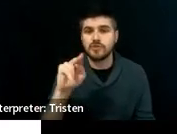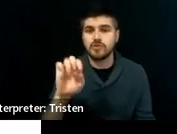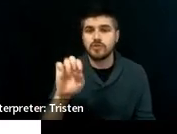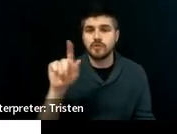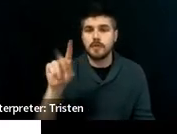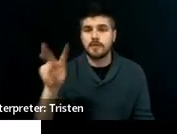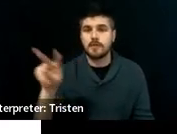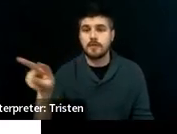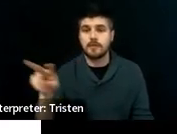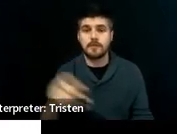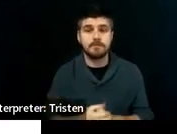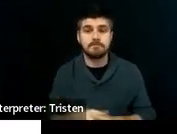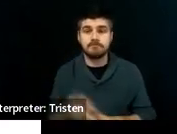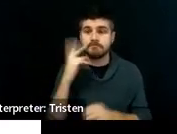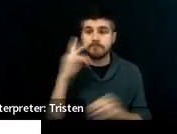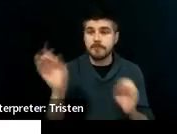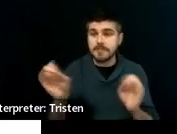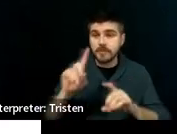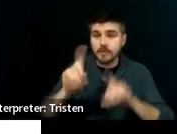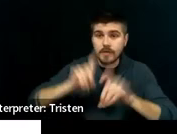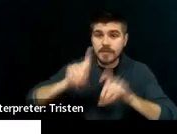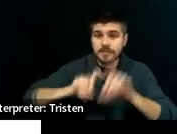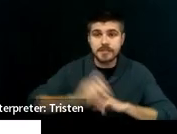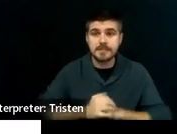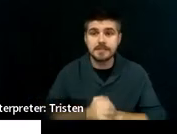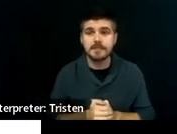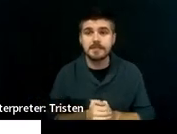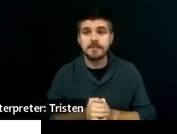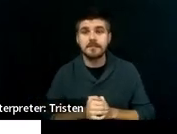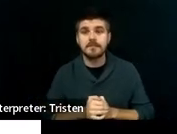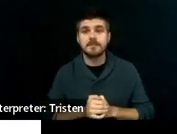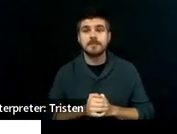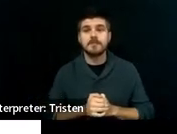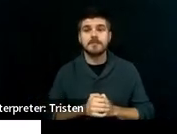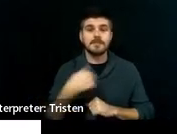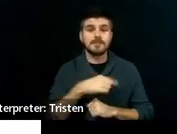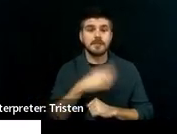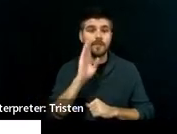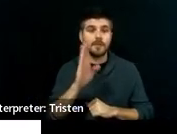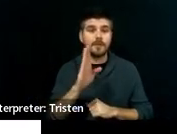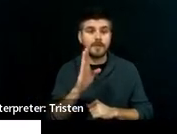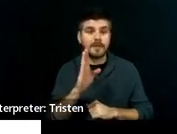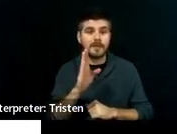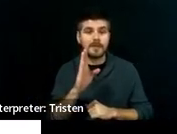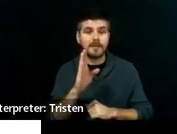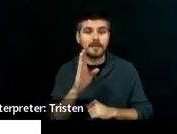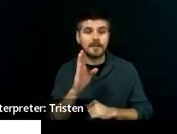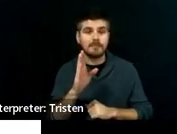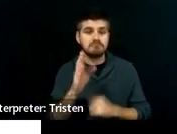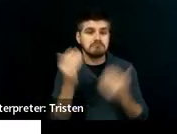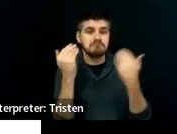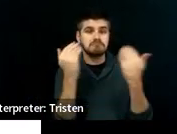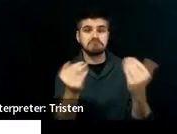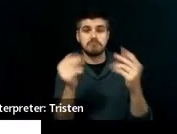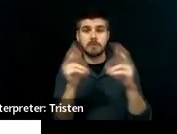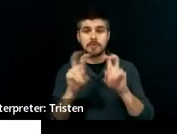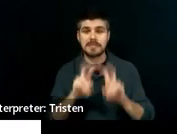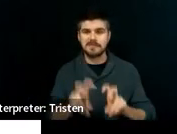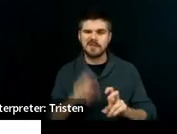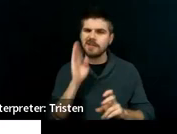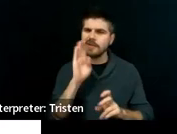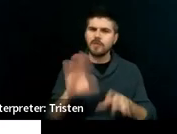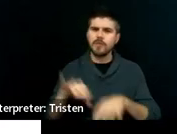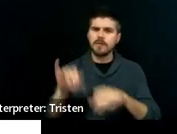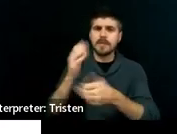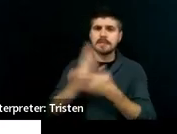I don't see anything in the chat box. So, we're going to go on to assessment. We're going to spend some time on assessment